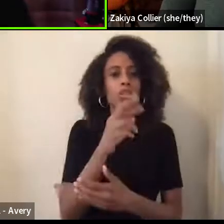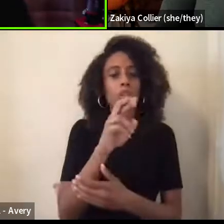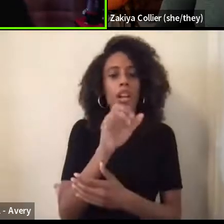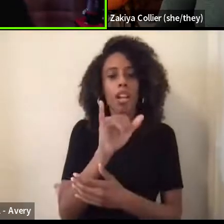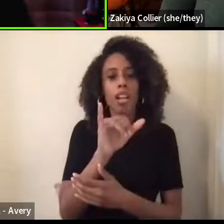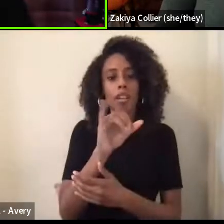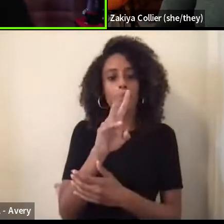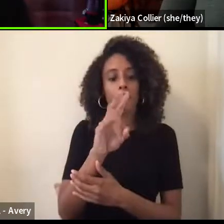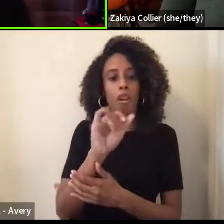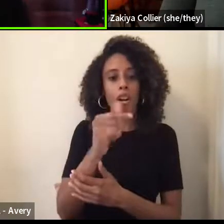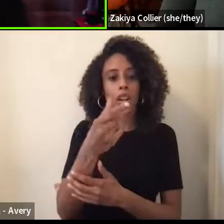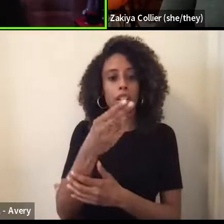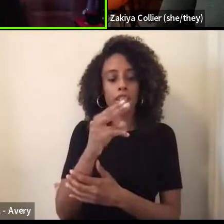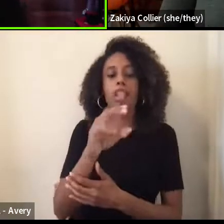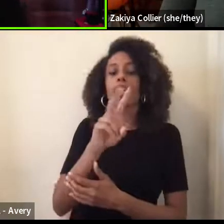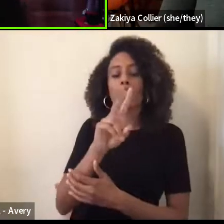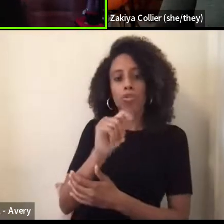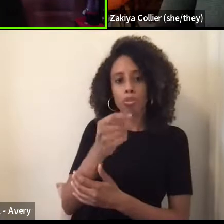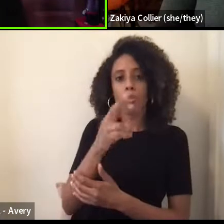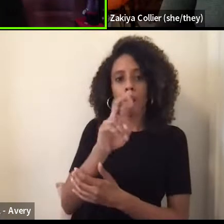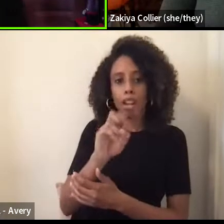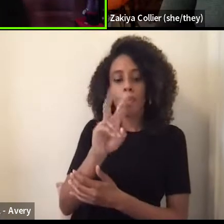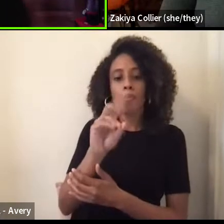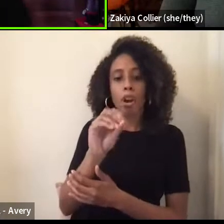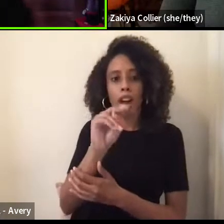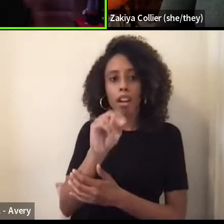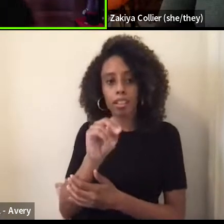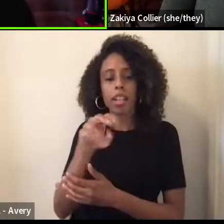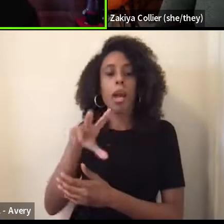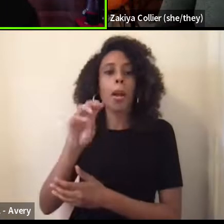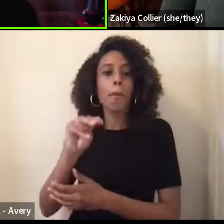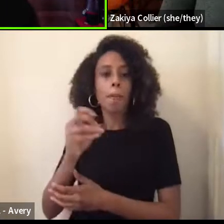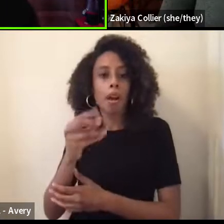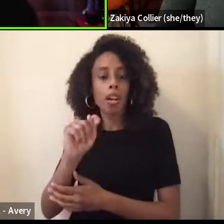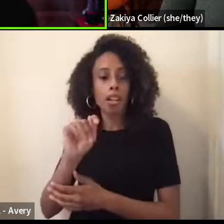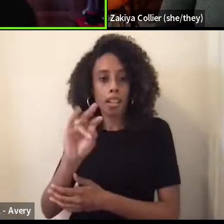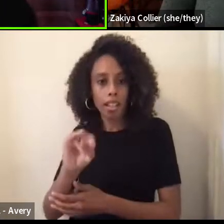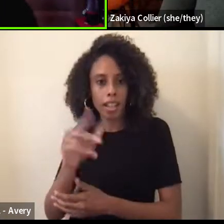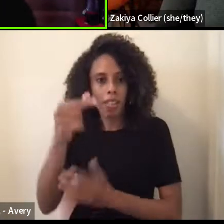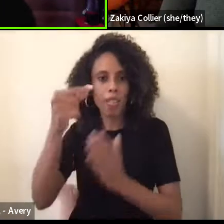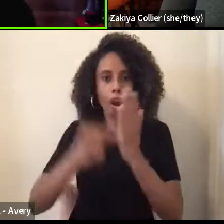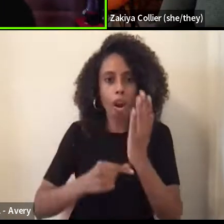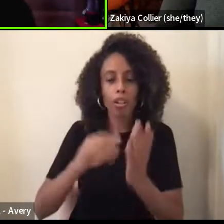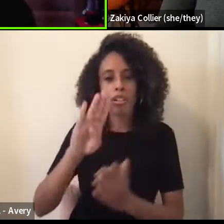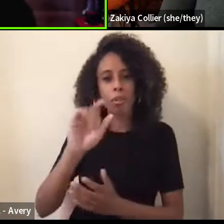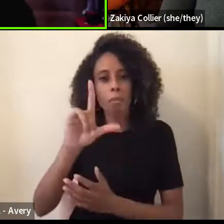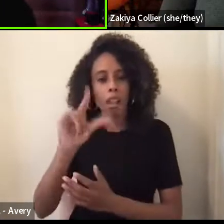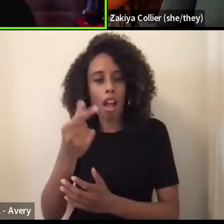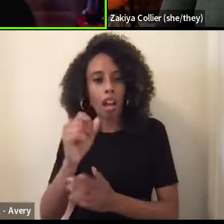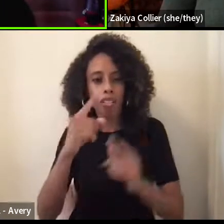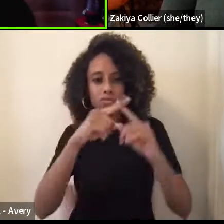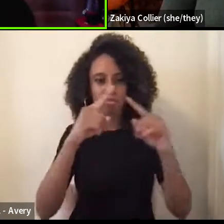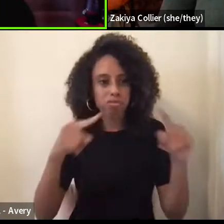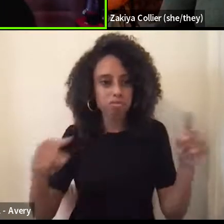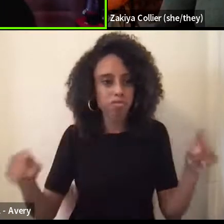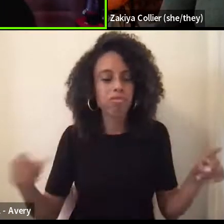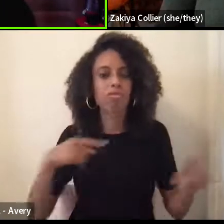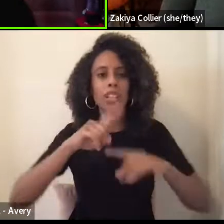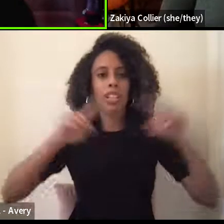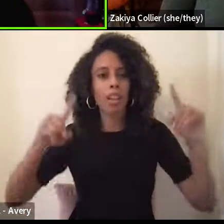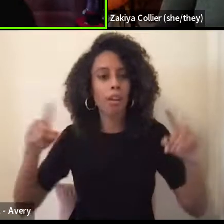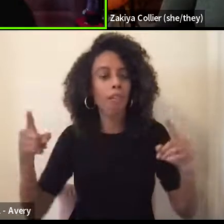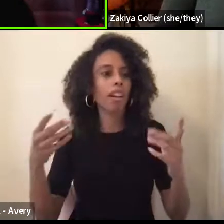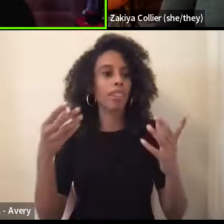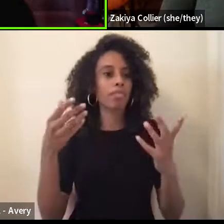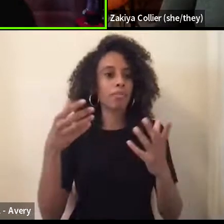things were being explained, the off the cuff editorials, the opinion editorials, the blogs, all of the different mediums that people were able